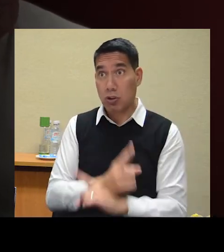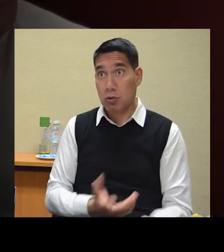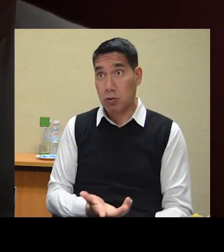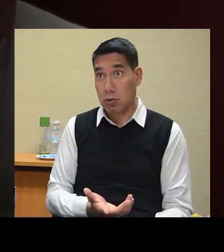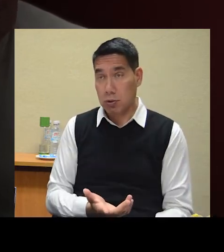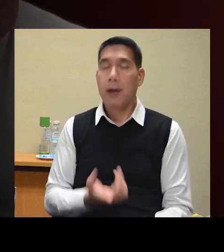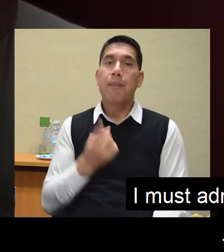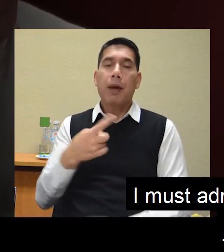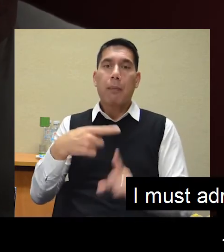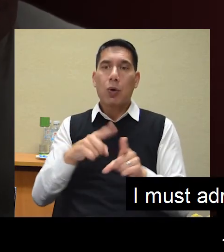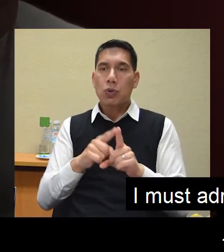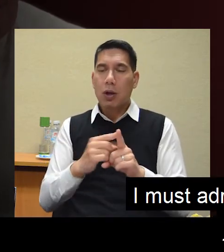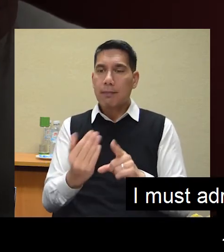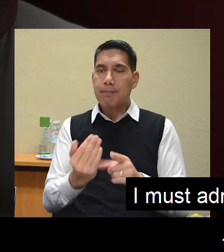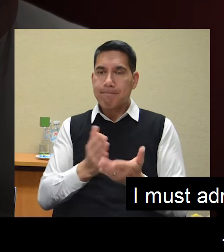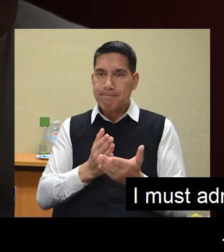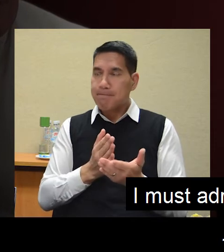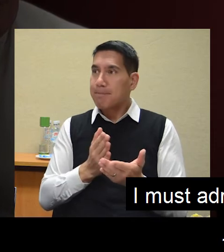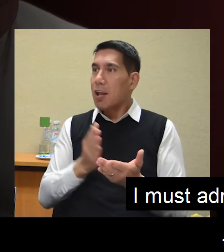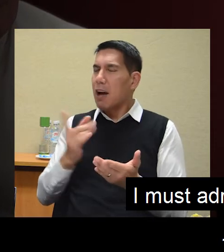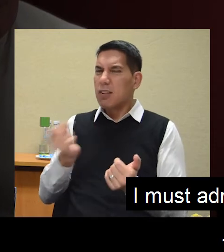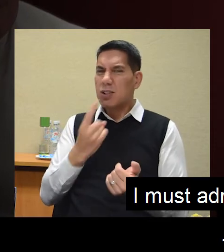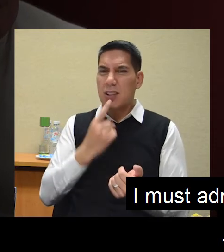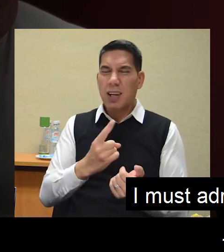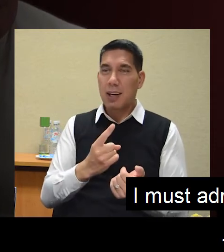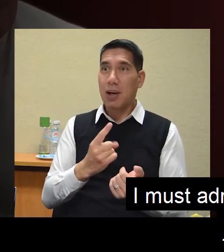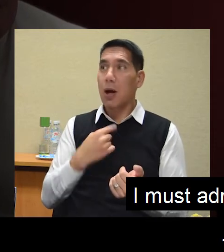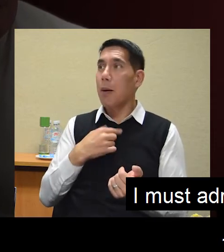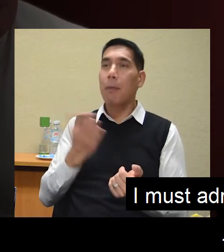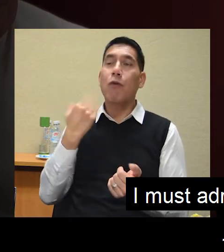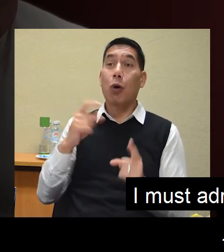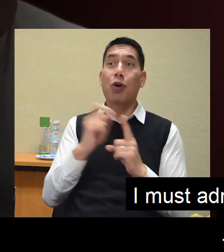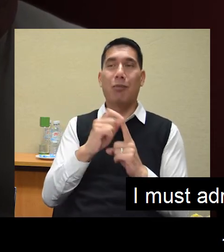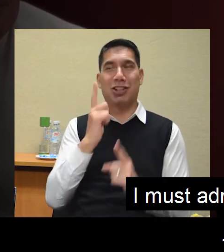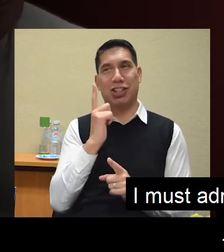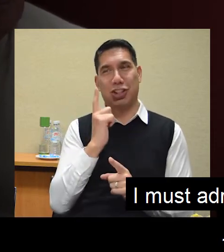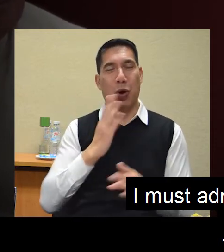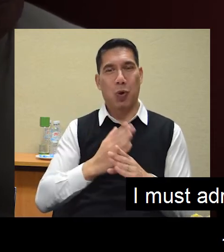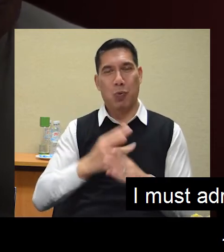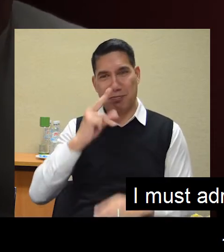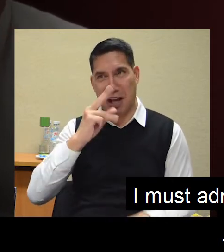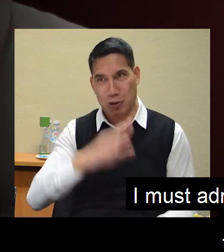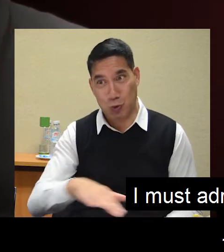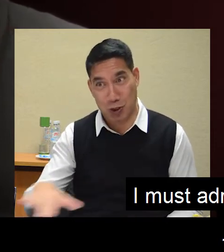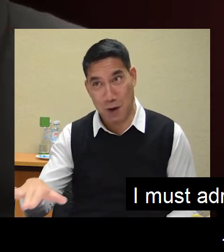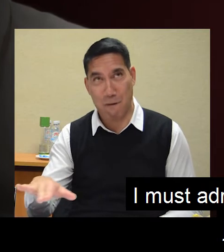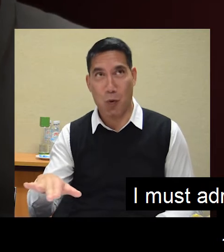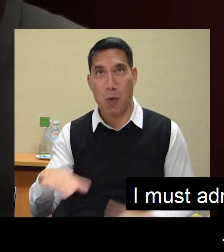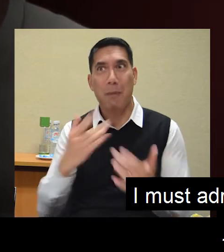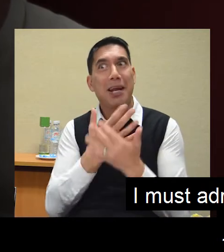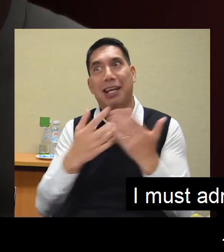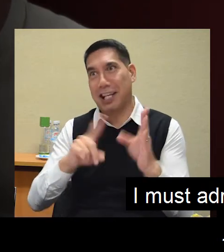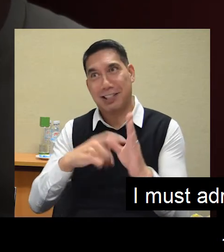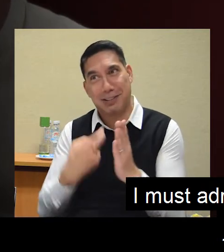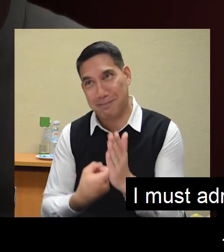And there was also, and I must admit, having been a primary teacher and worked with junior children for quite a